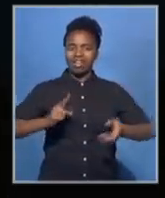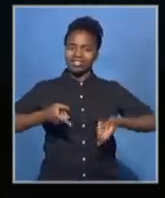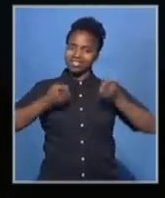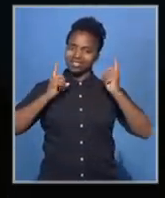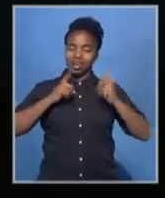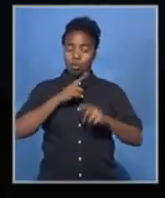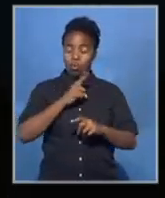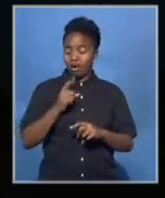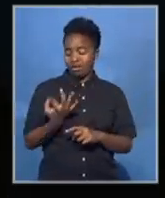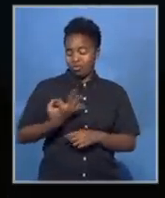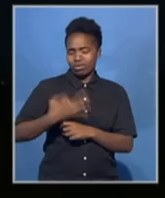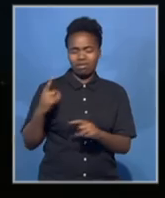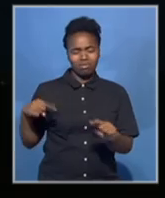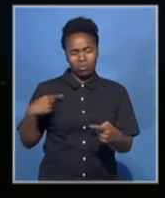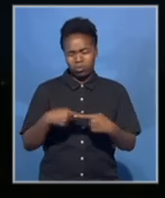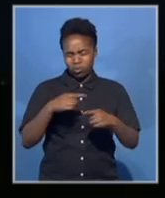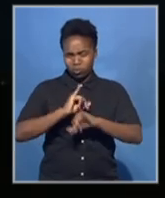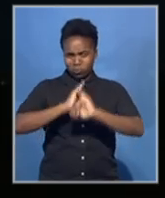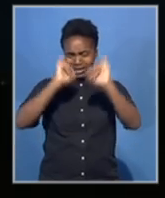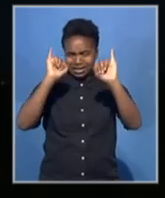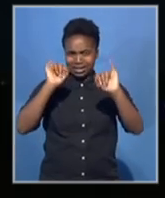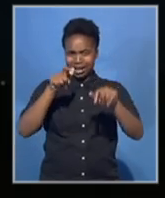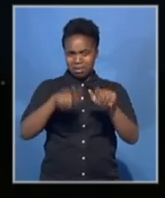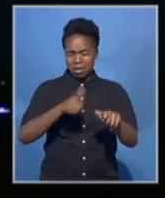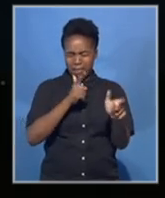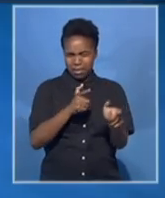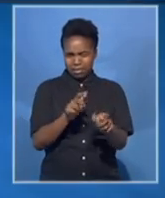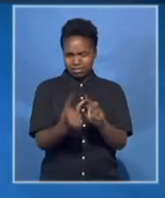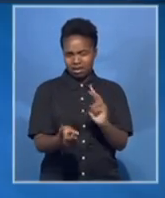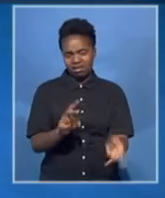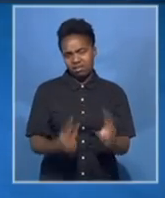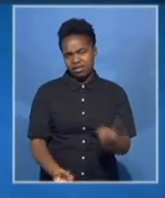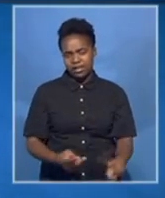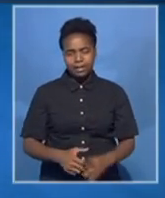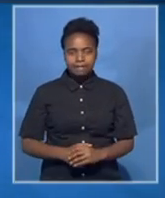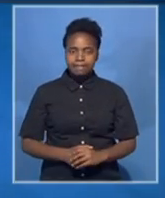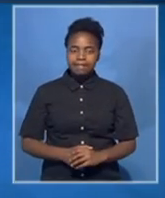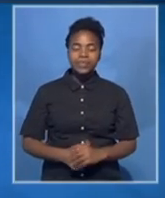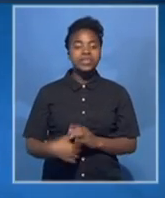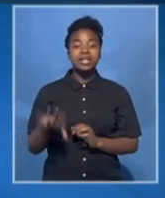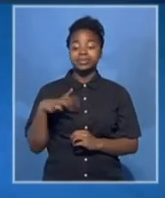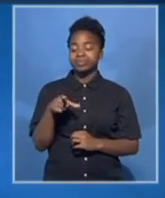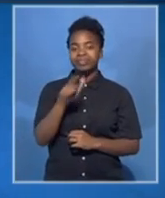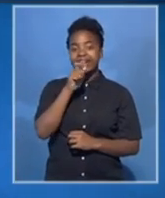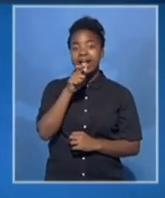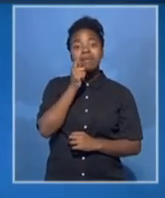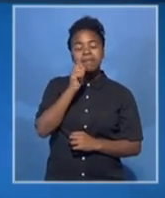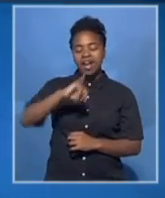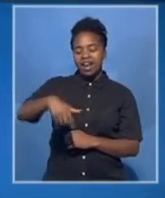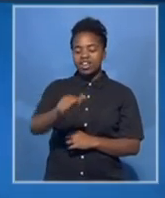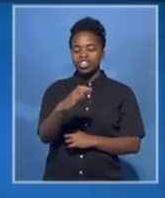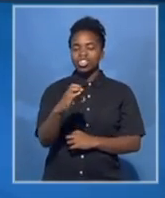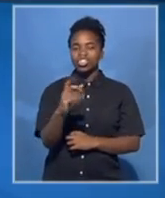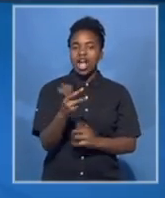dreadful few days, clearly, with a number of killings involved. That was our correspondent, Jack Paroch, coming to us